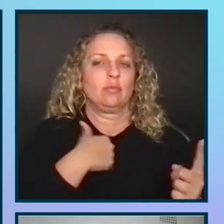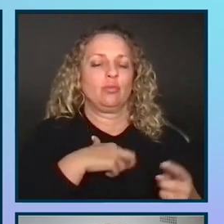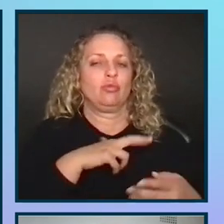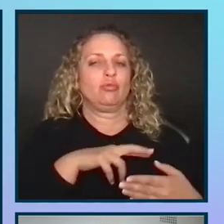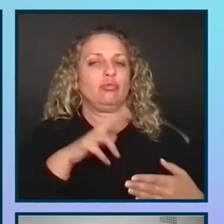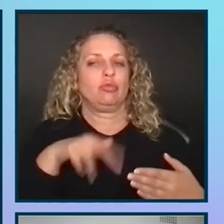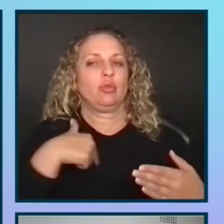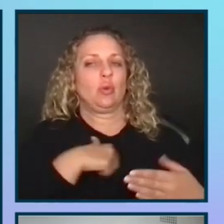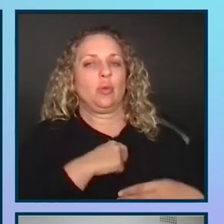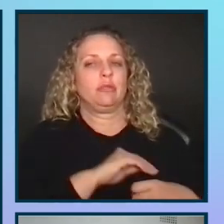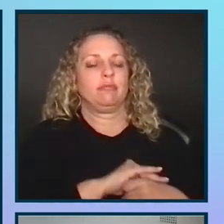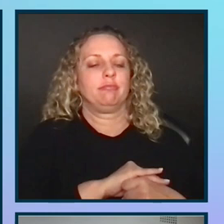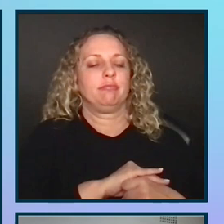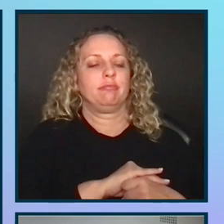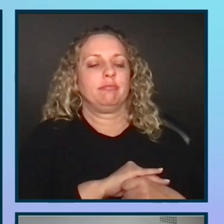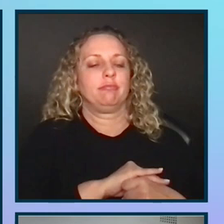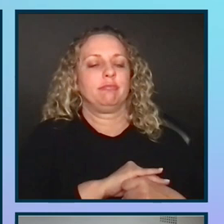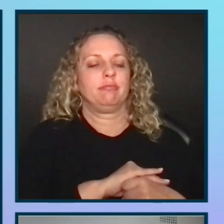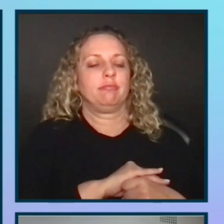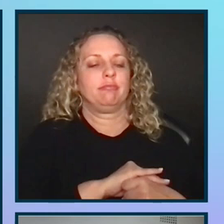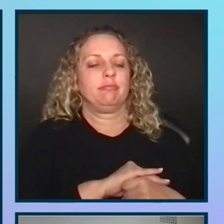remotely during lockdown. all our